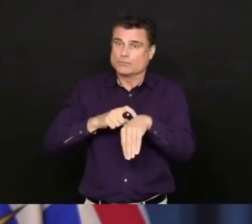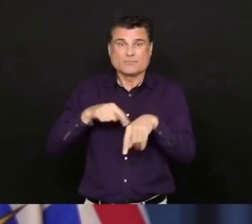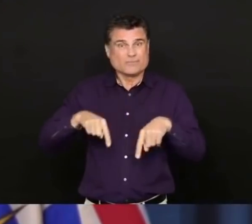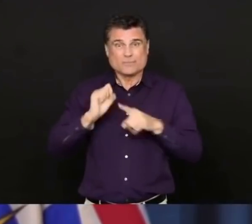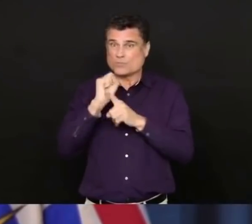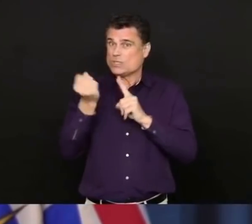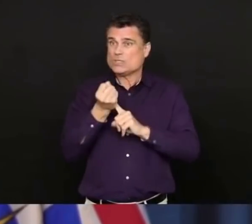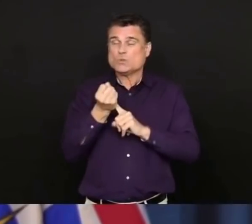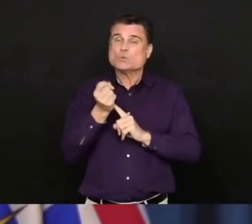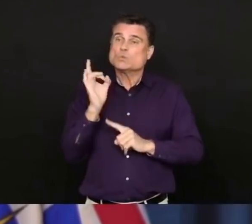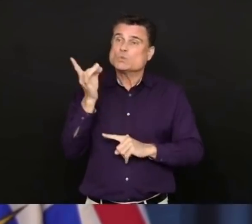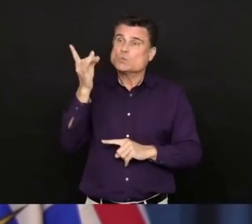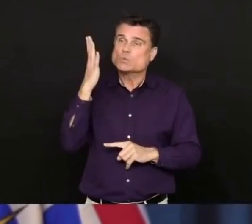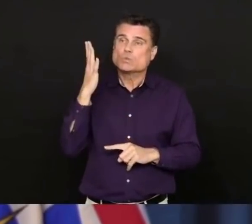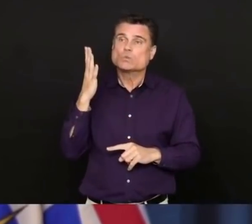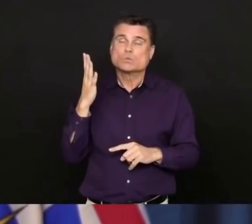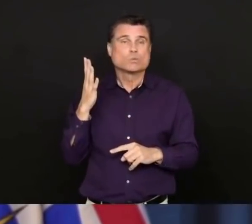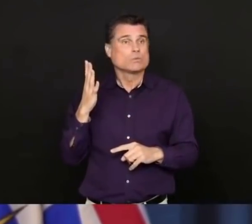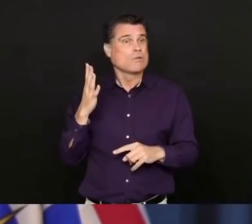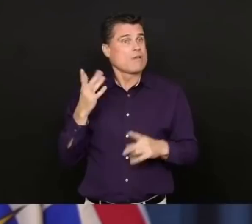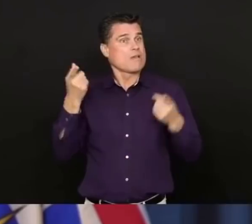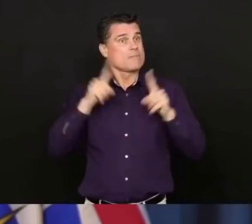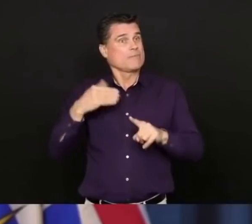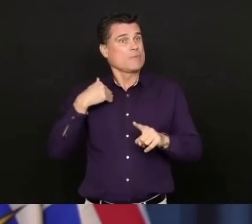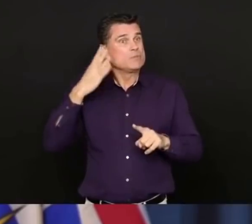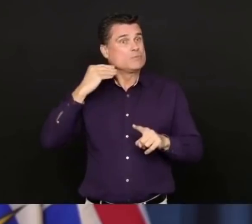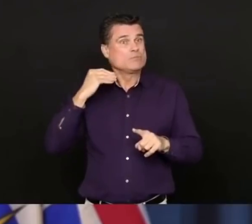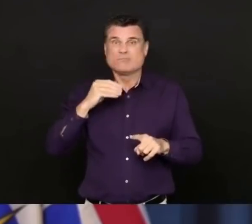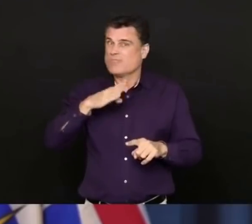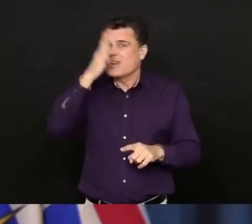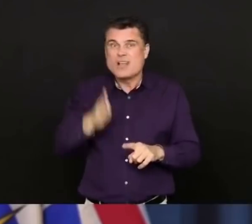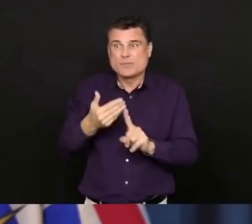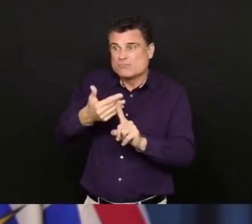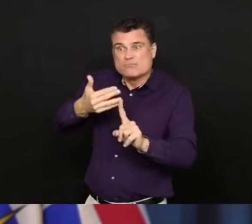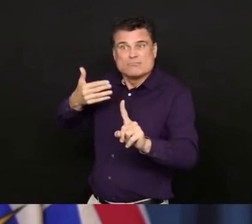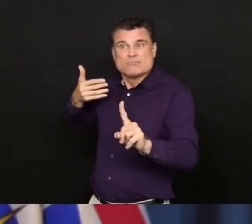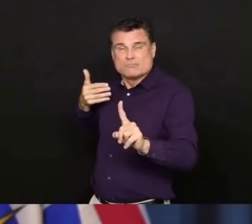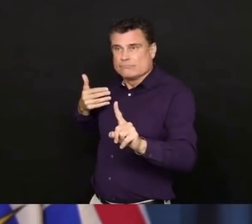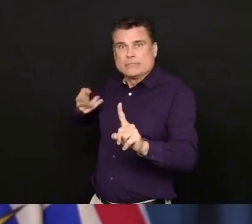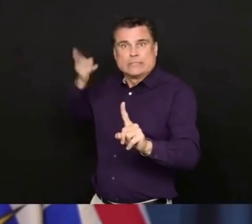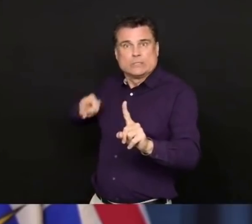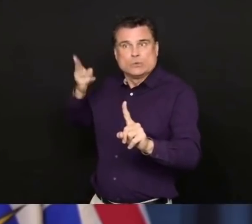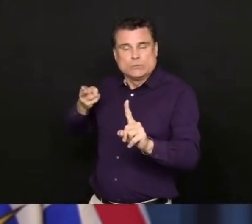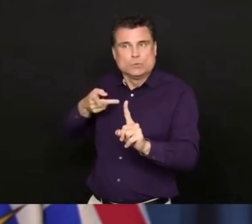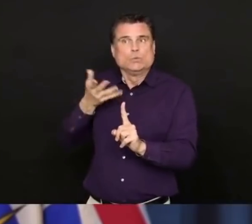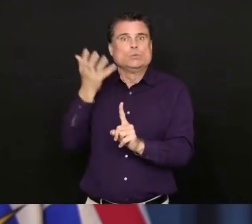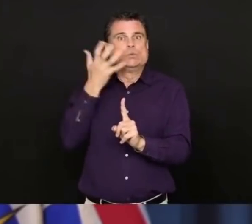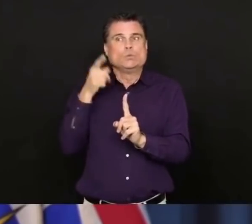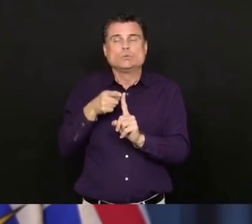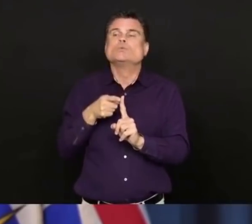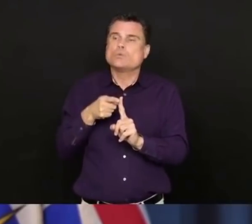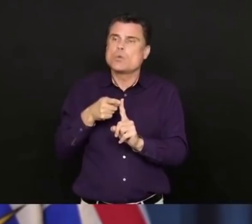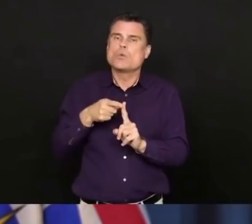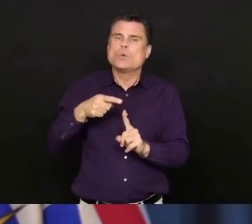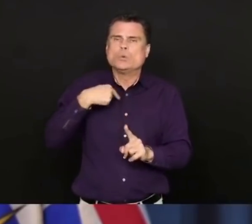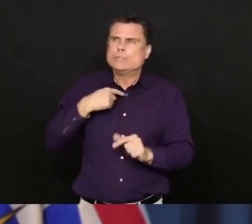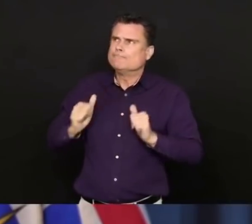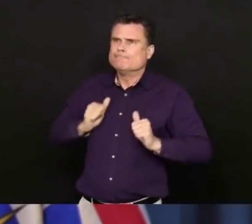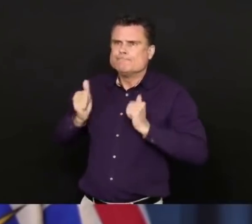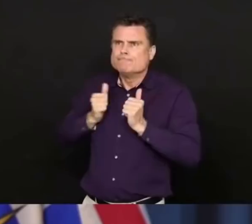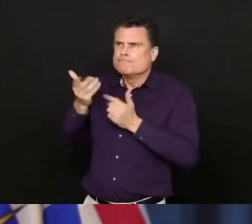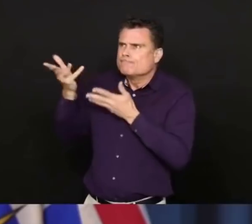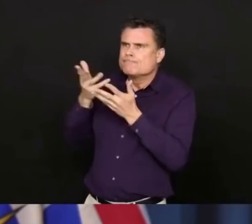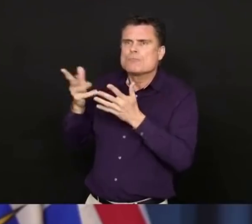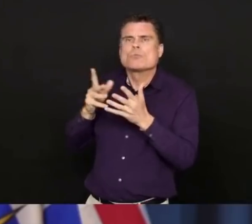life and what is happening now is extraordinary and you need to be comfortable in reaching out and find those